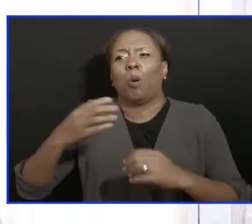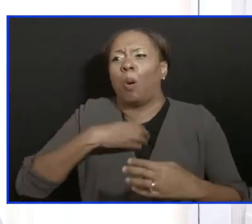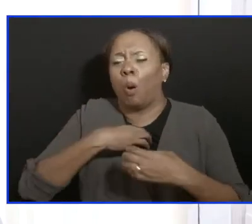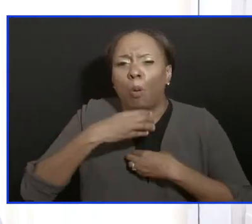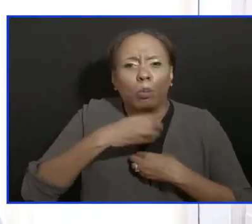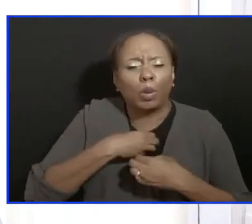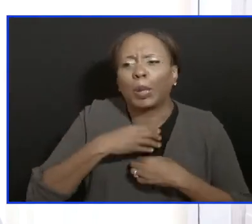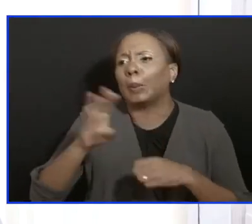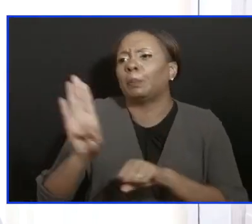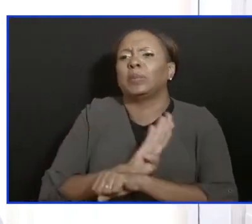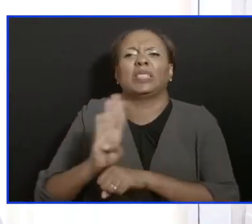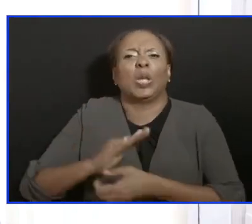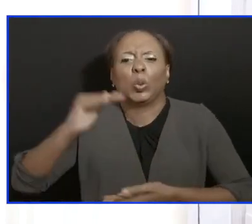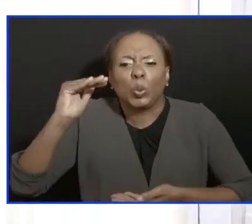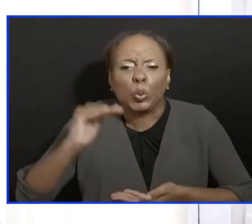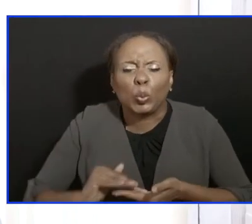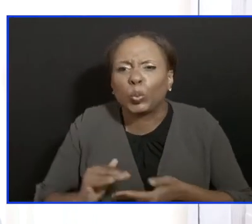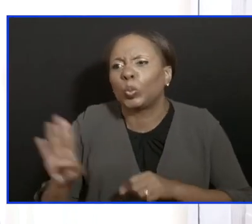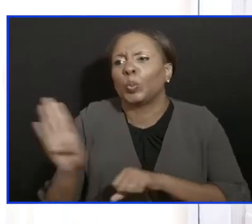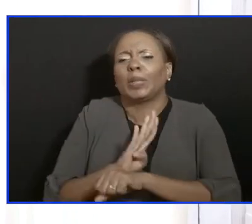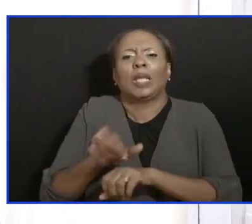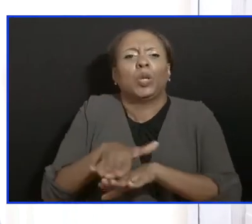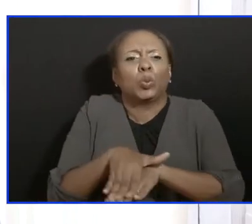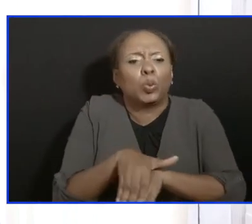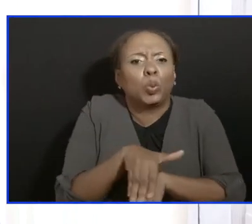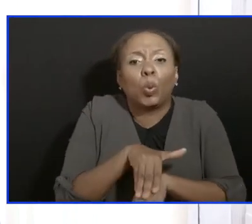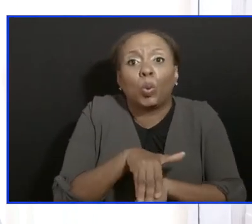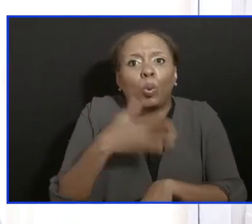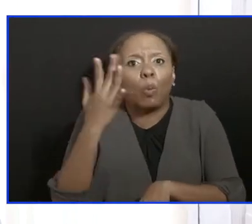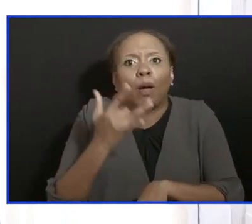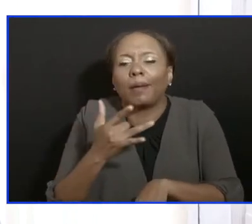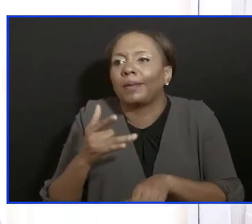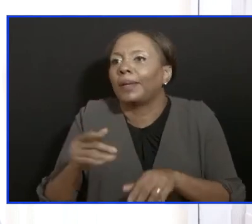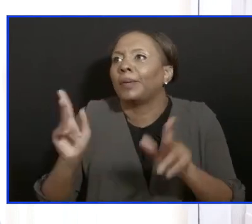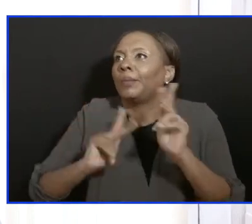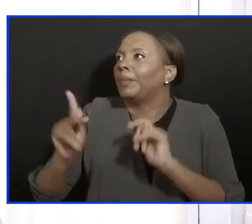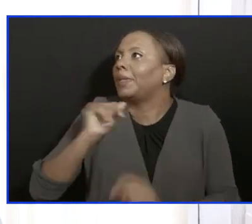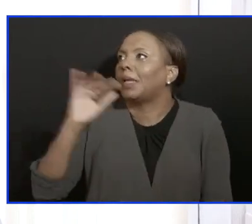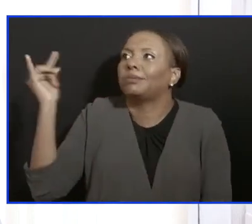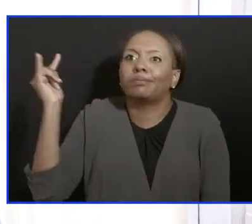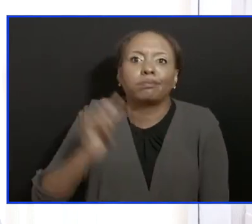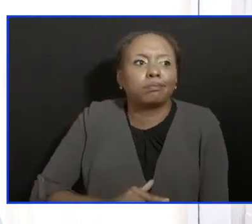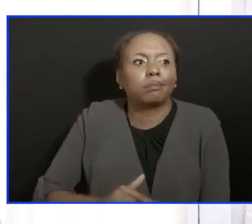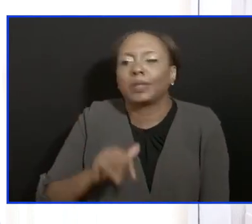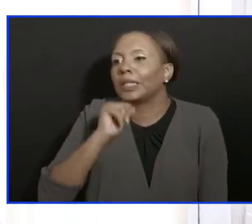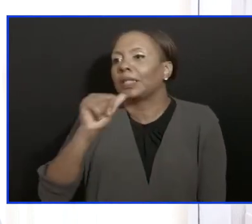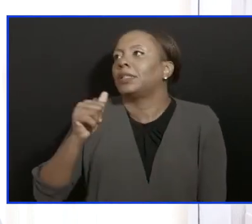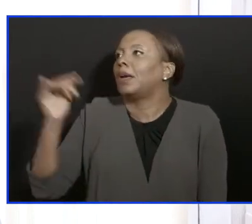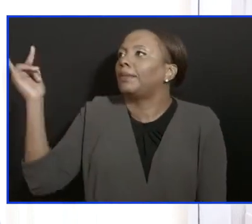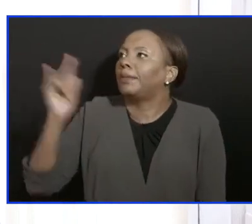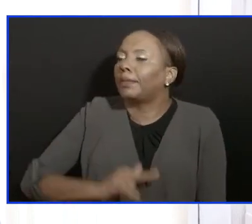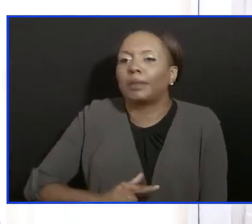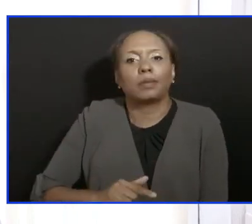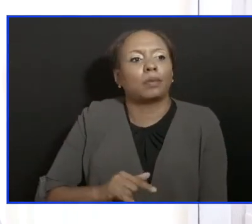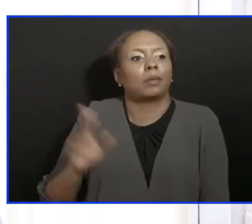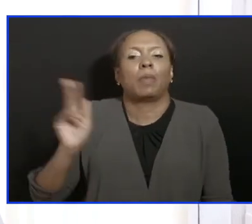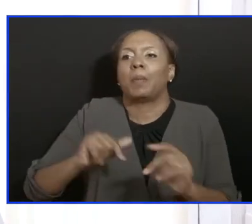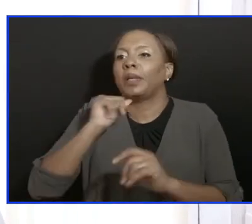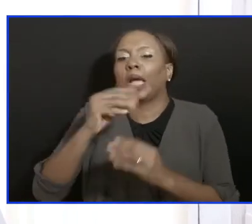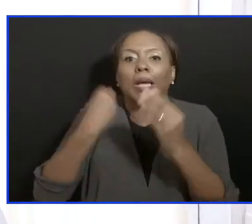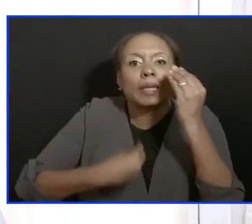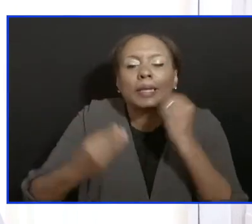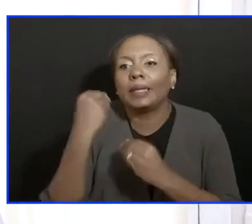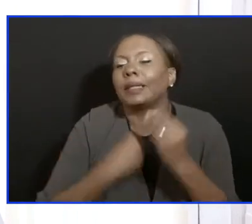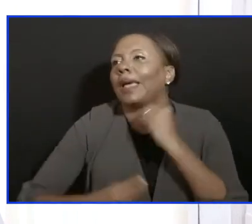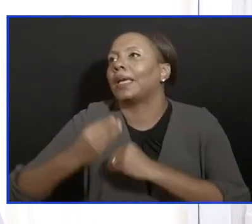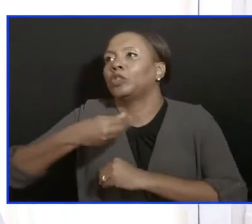is down largely because we do not have enough people on island eating, drinking and moving around and doing the things that are necessary to